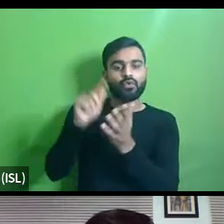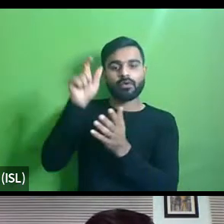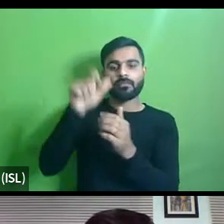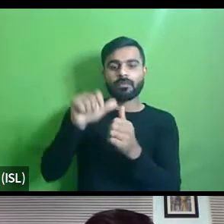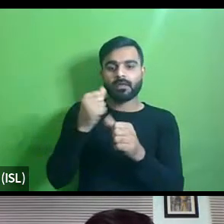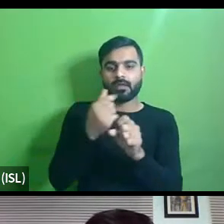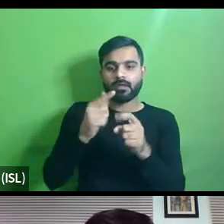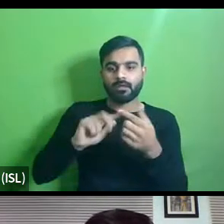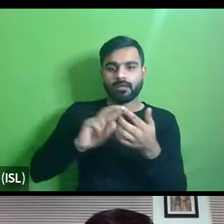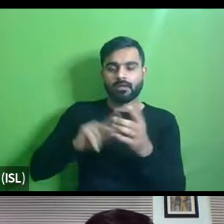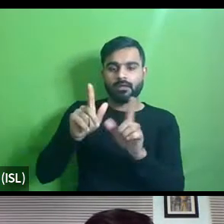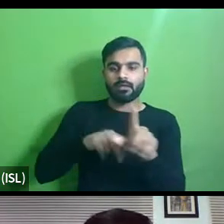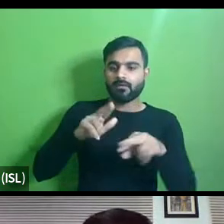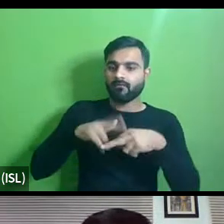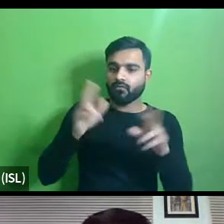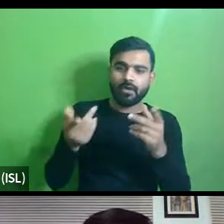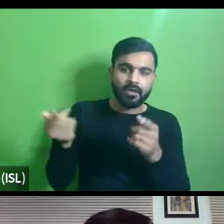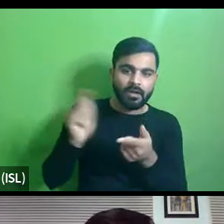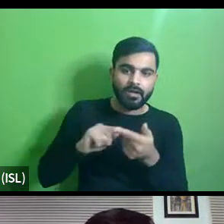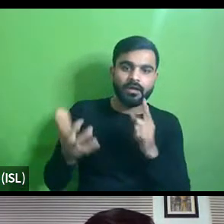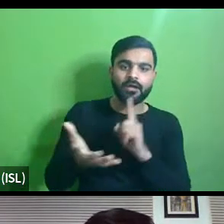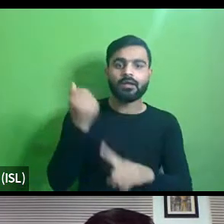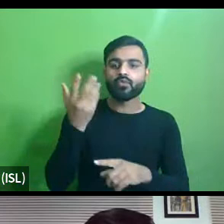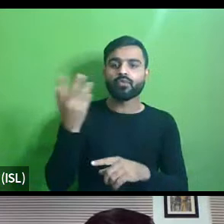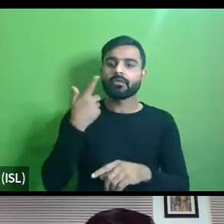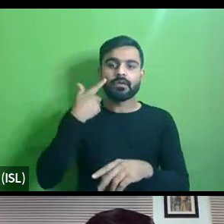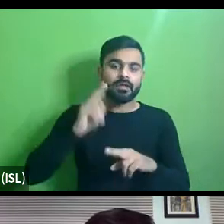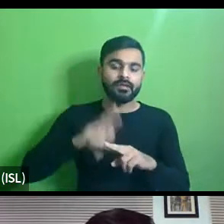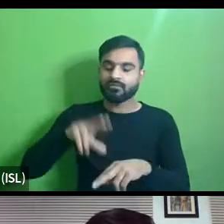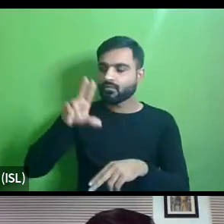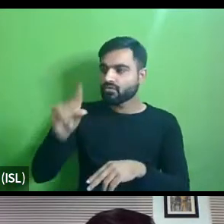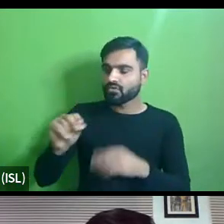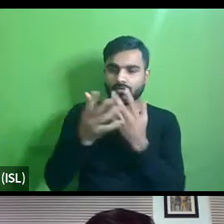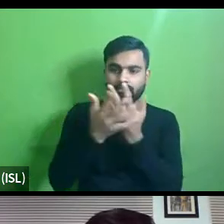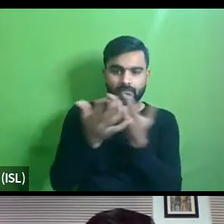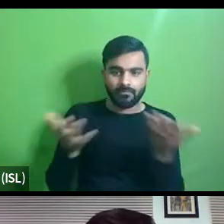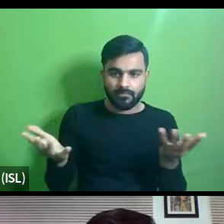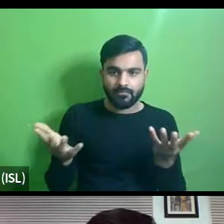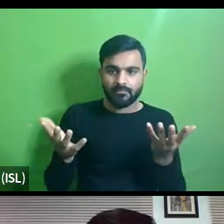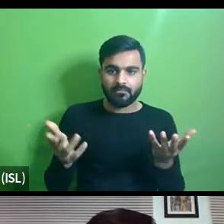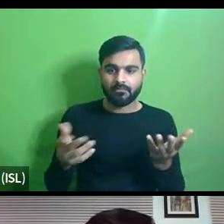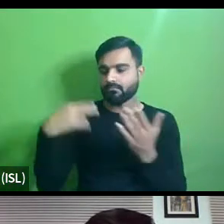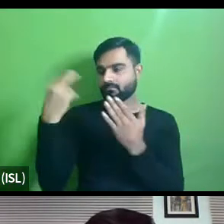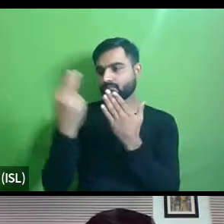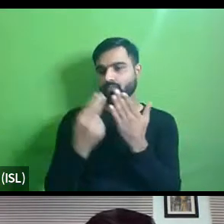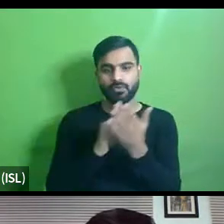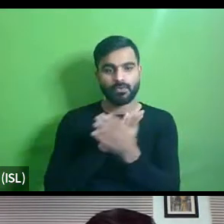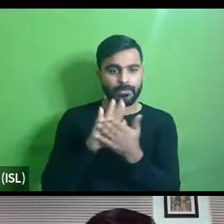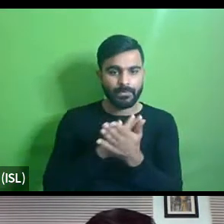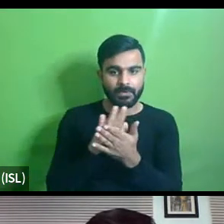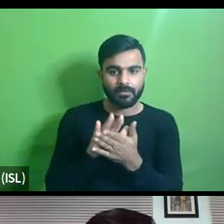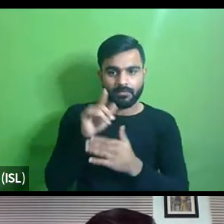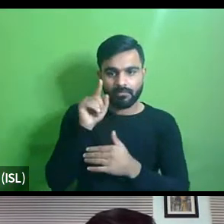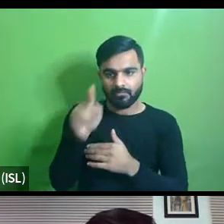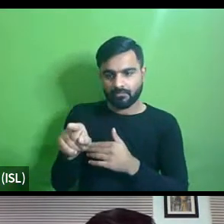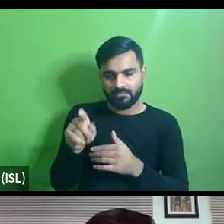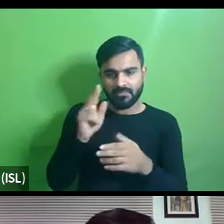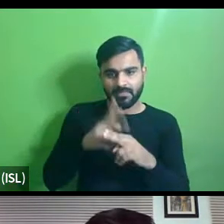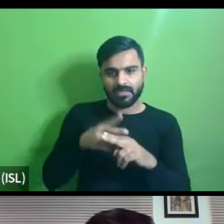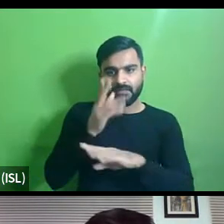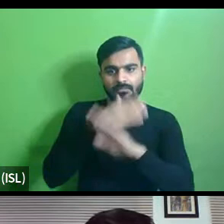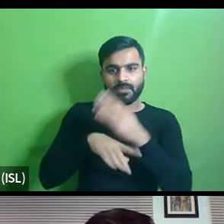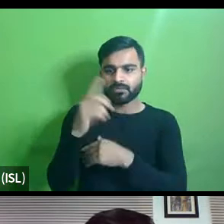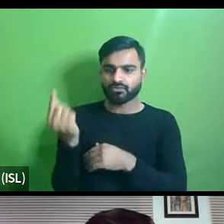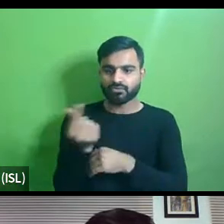and then finally what comes out is is not a product or not a design um that a person with disability can